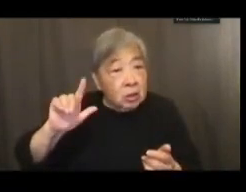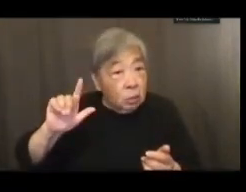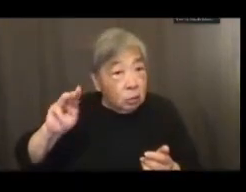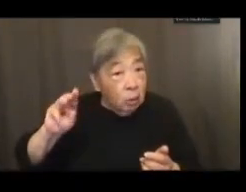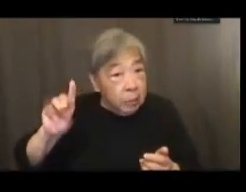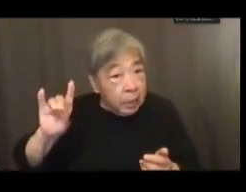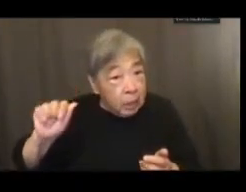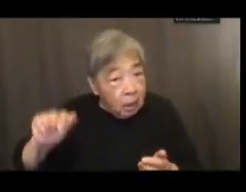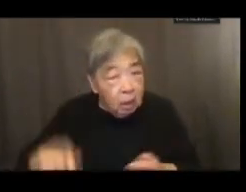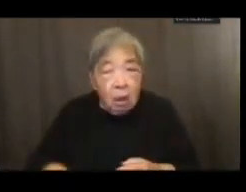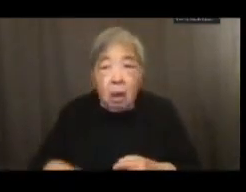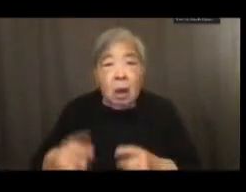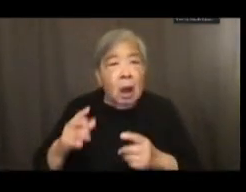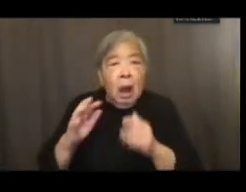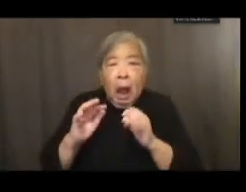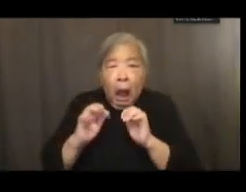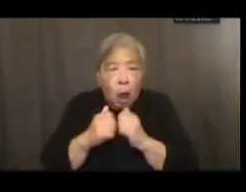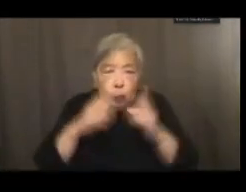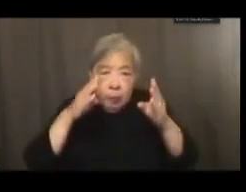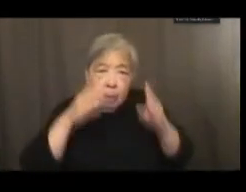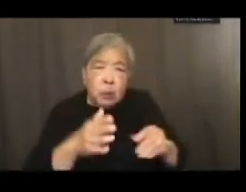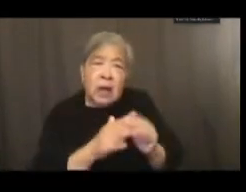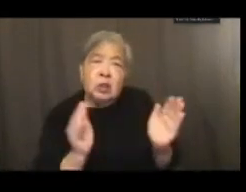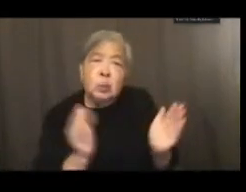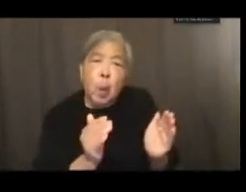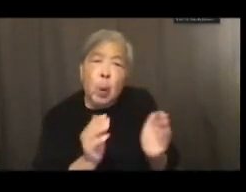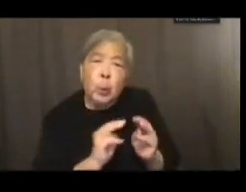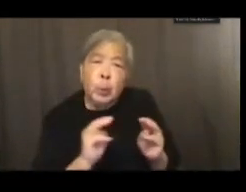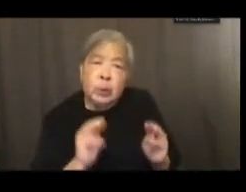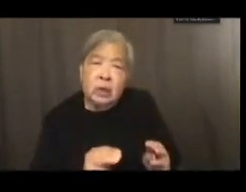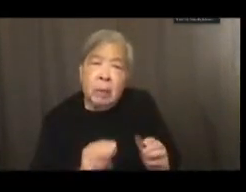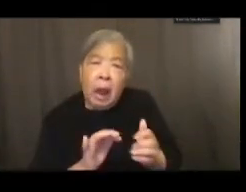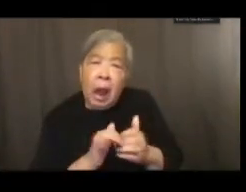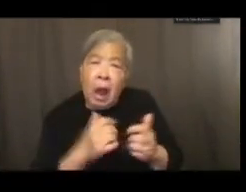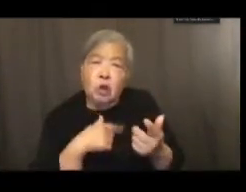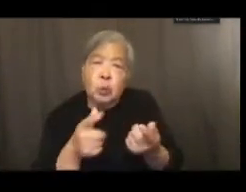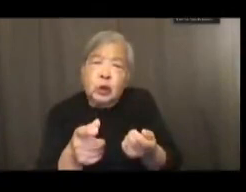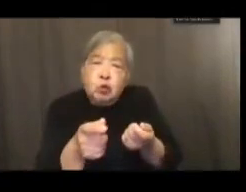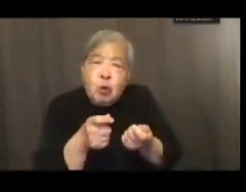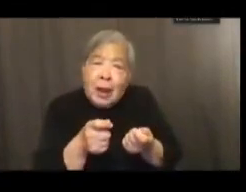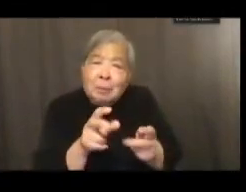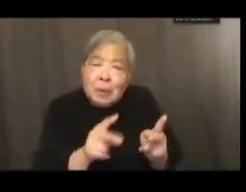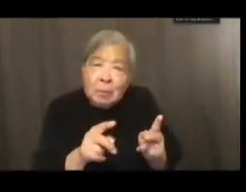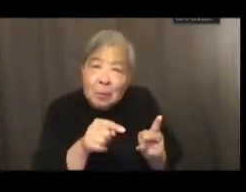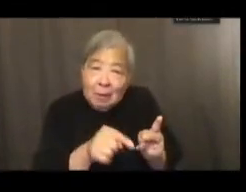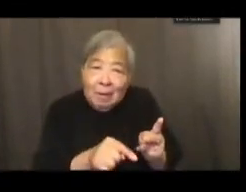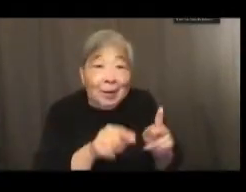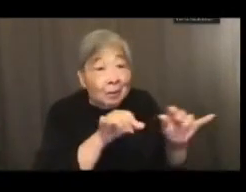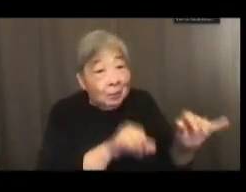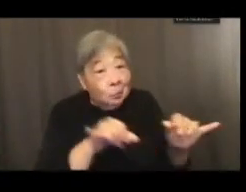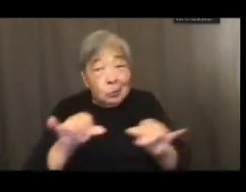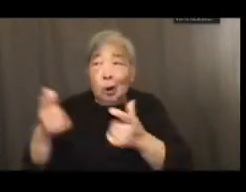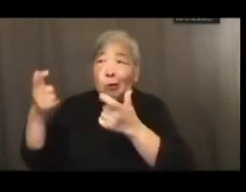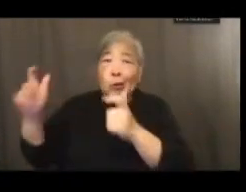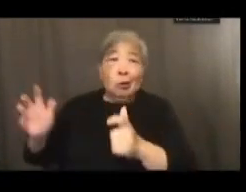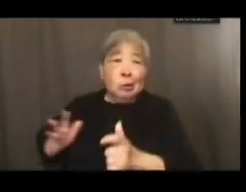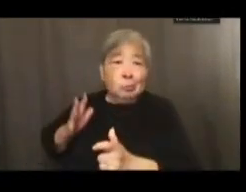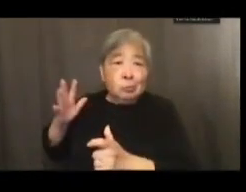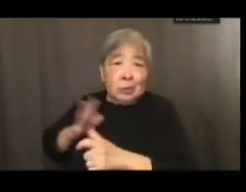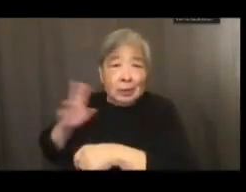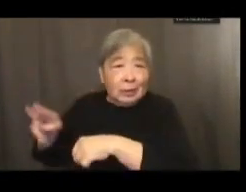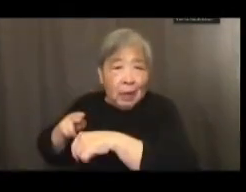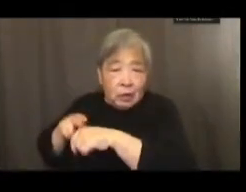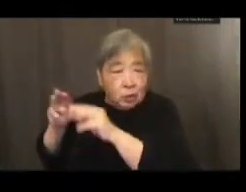local and smaller museums across the nation can attract people at least as well as large prestigious national museums?